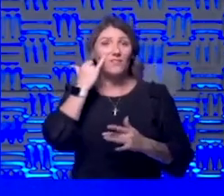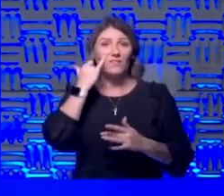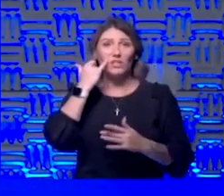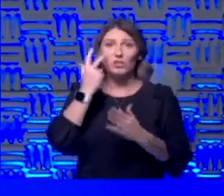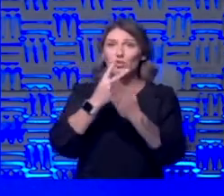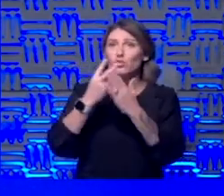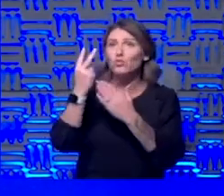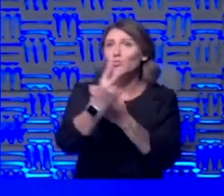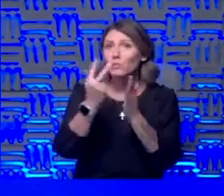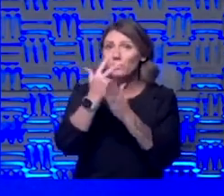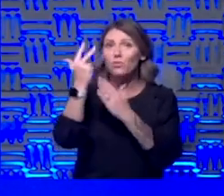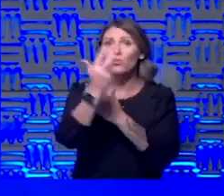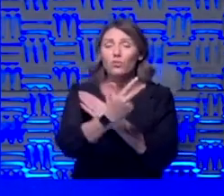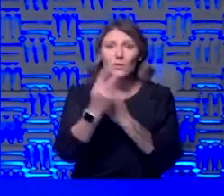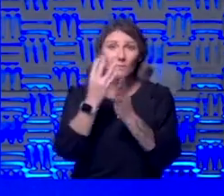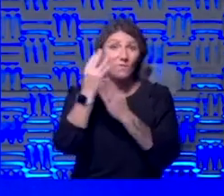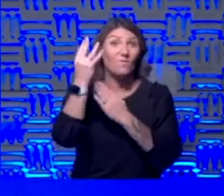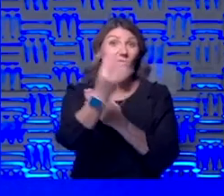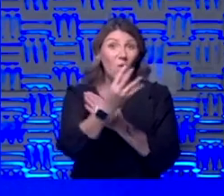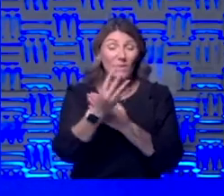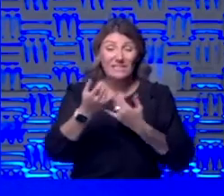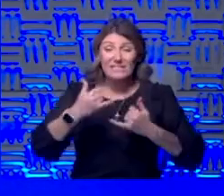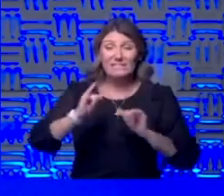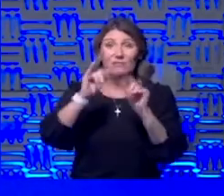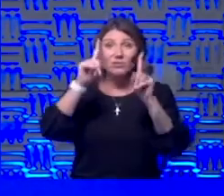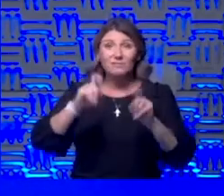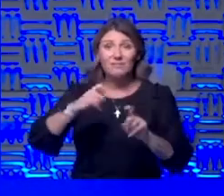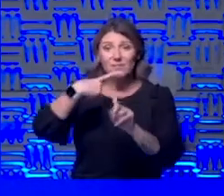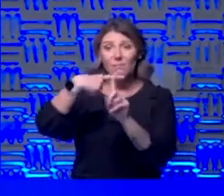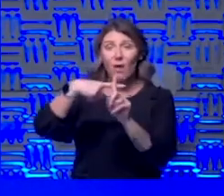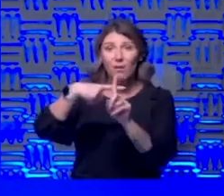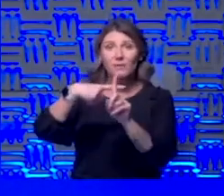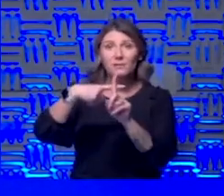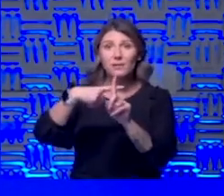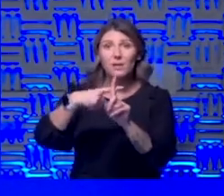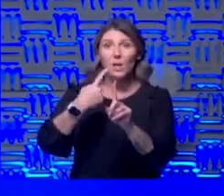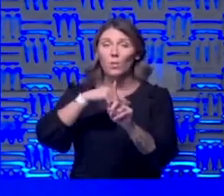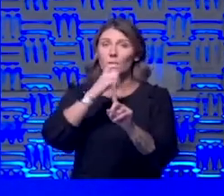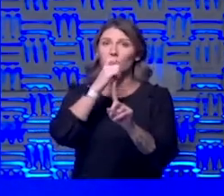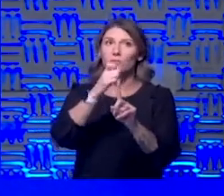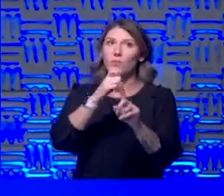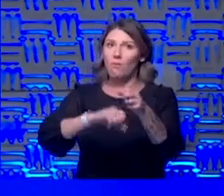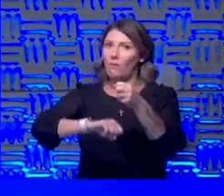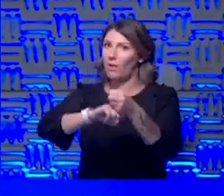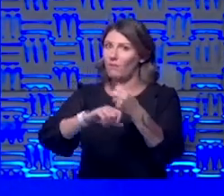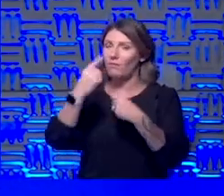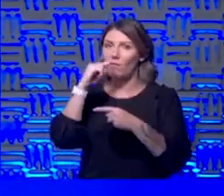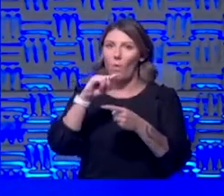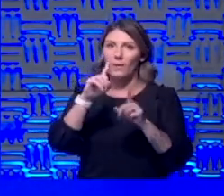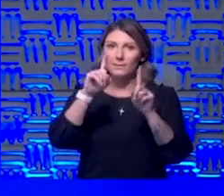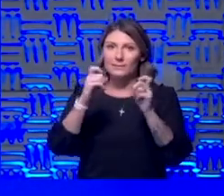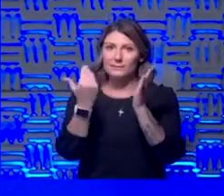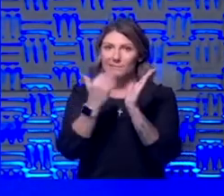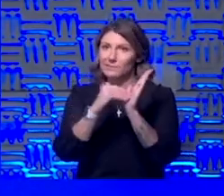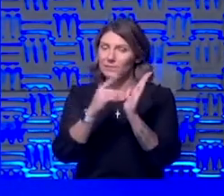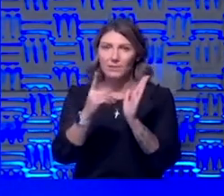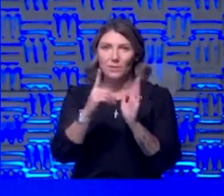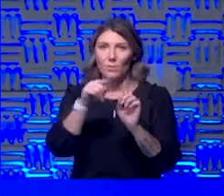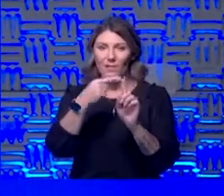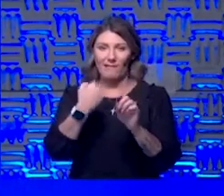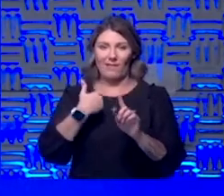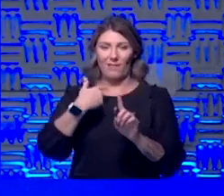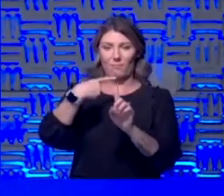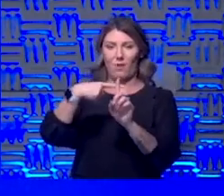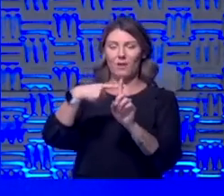three weeks four weeks out and you are still testing positive by the way we don't really advocate for retesting once you've tested positive and have